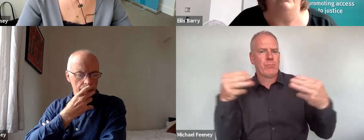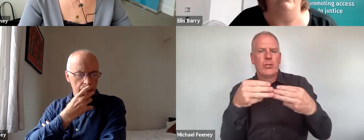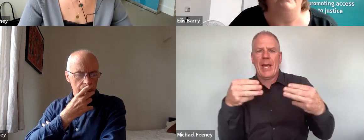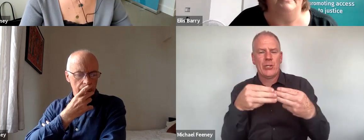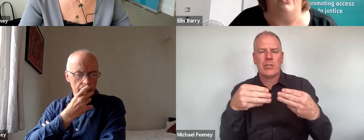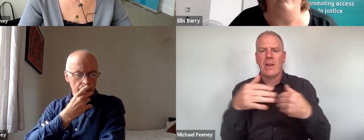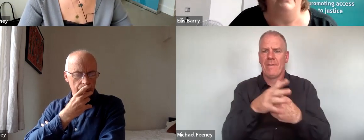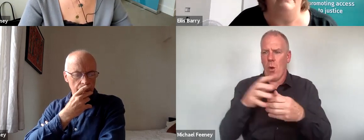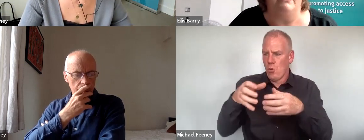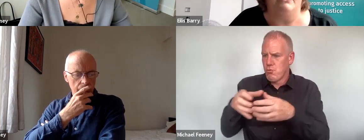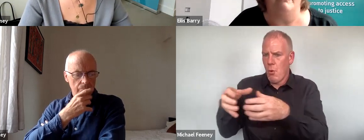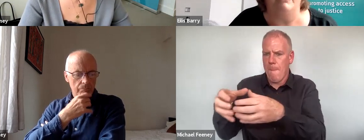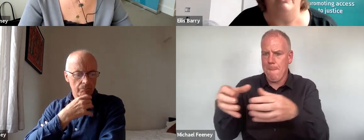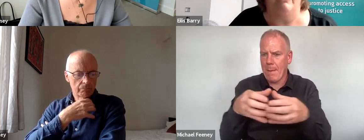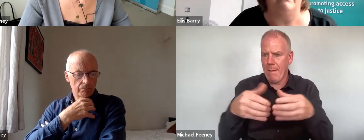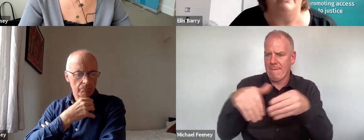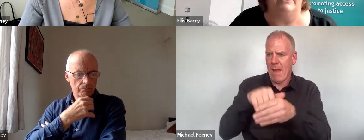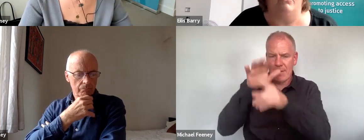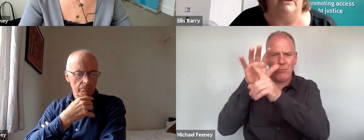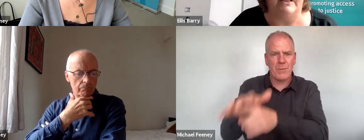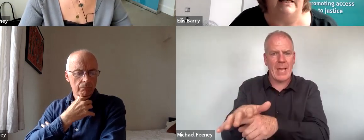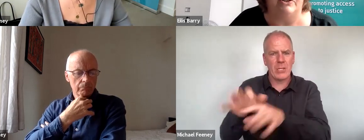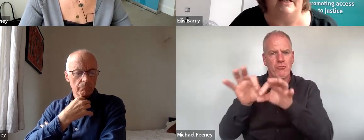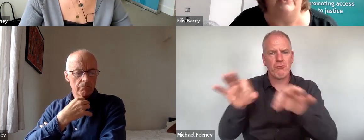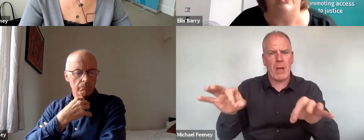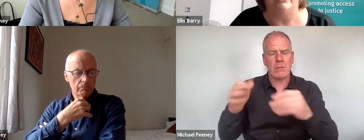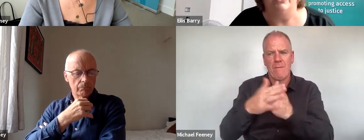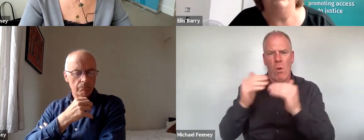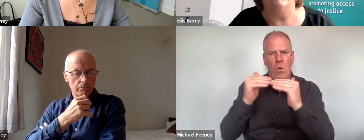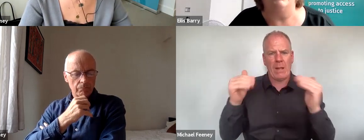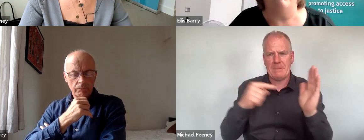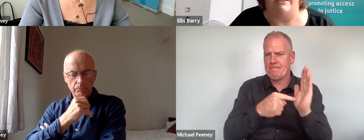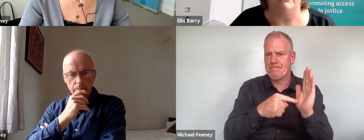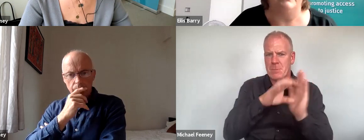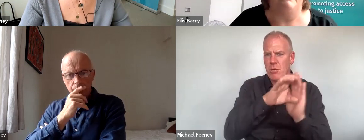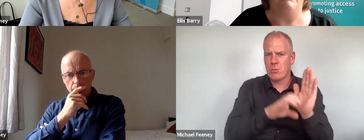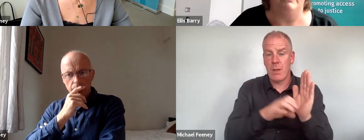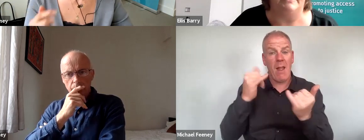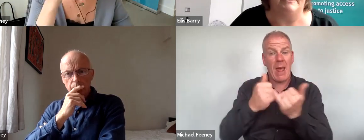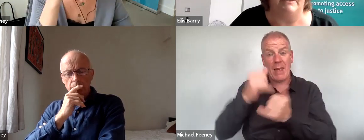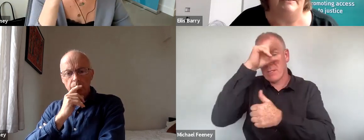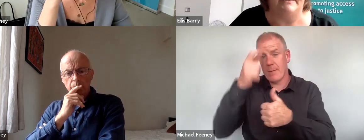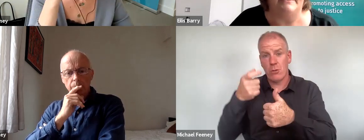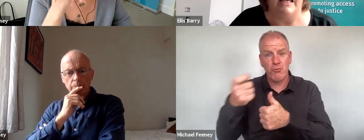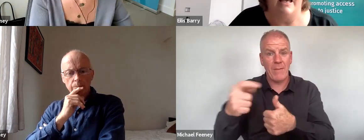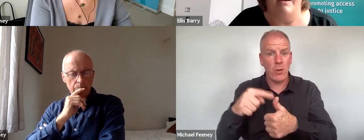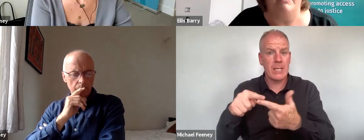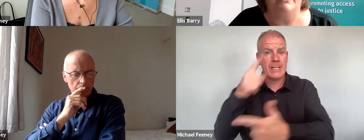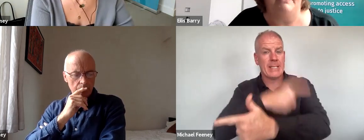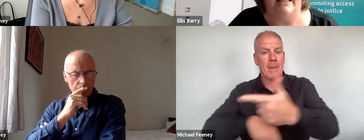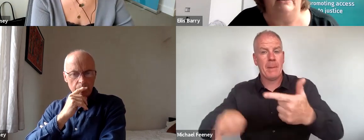for the groups that come within the discriminatory grounds and the equality legislation, such as travelers, people with disabilities,